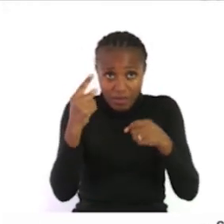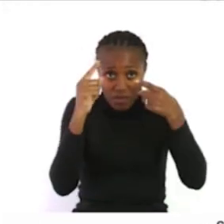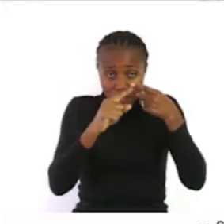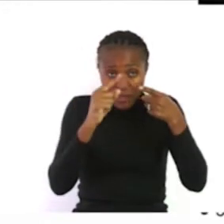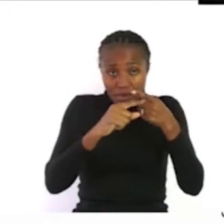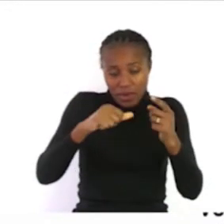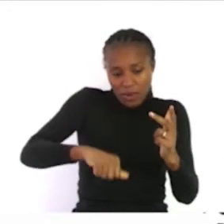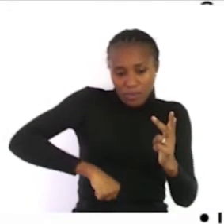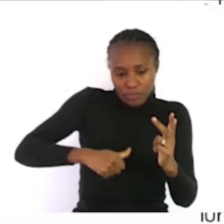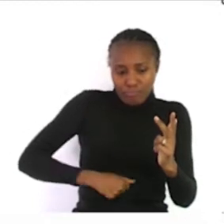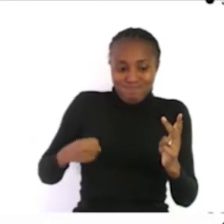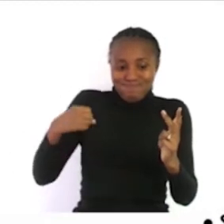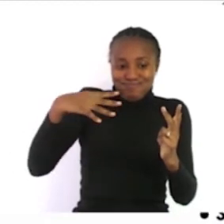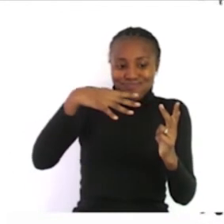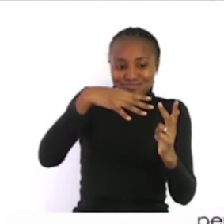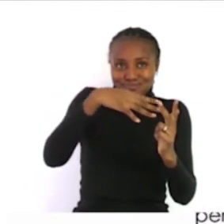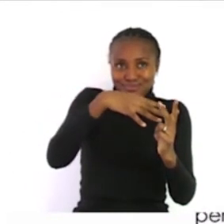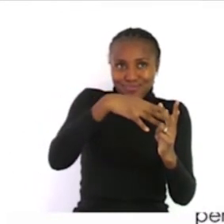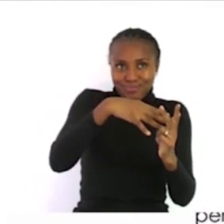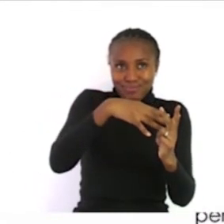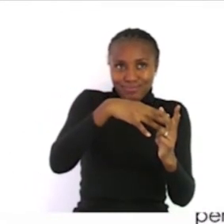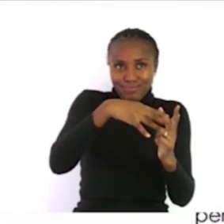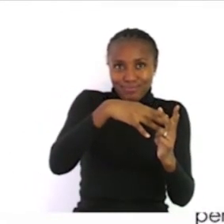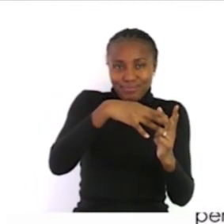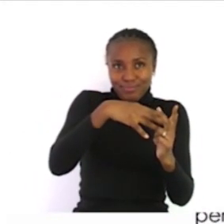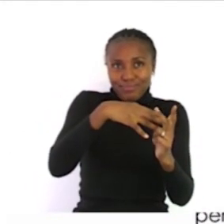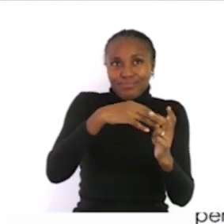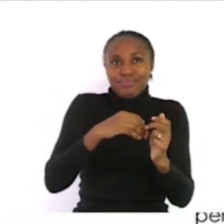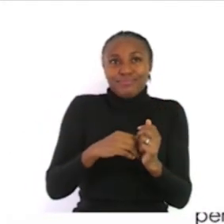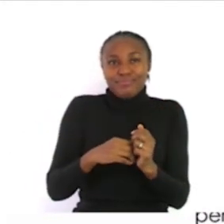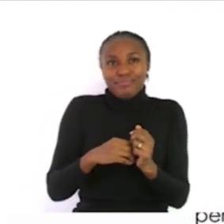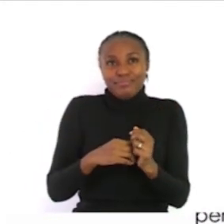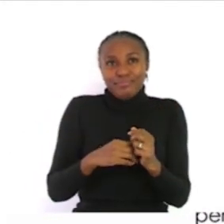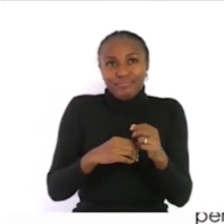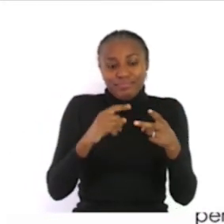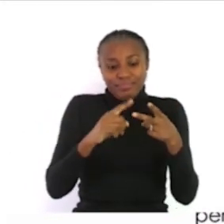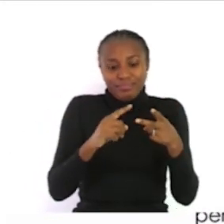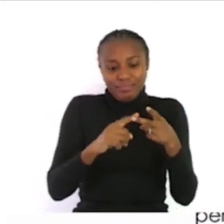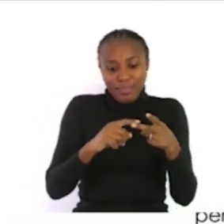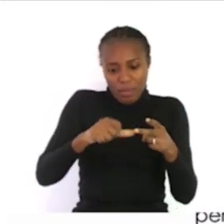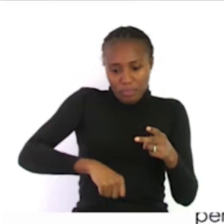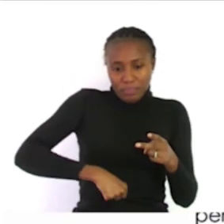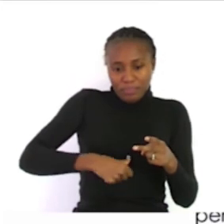communicable can be passed on to other people disease